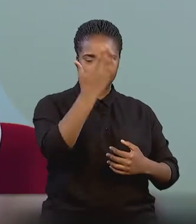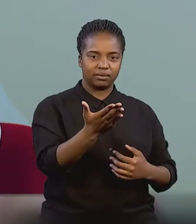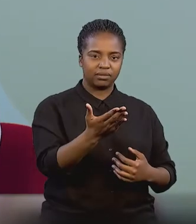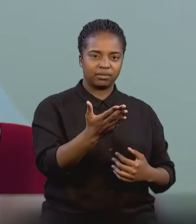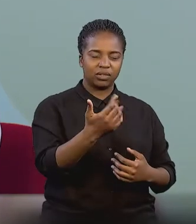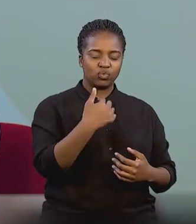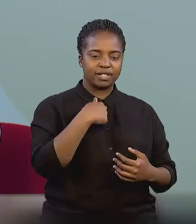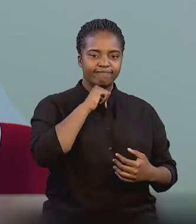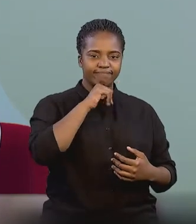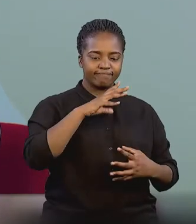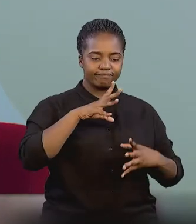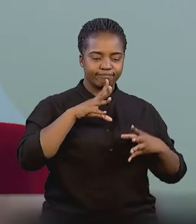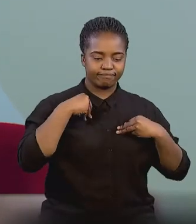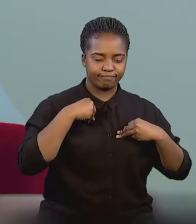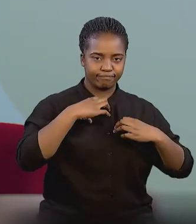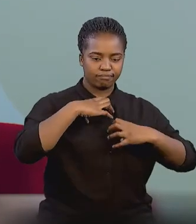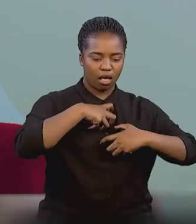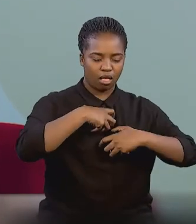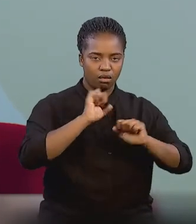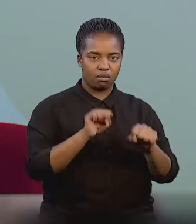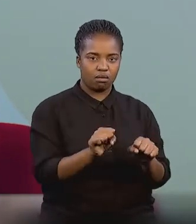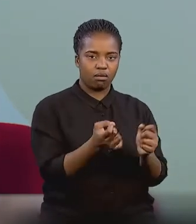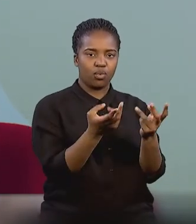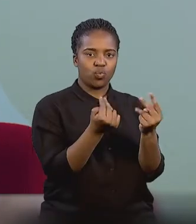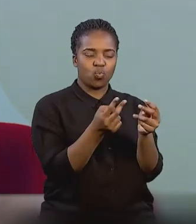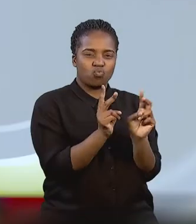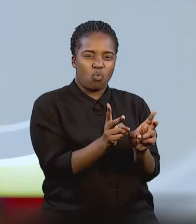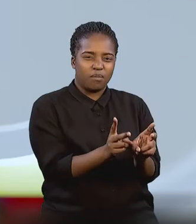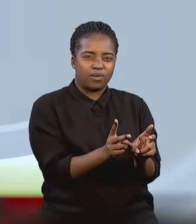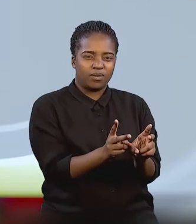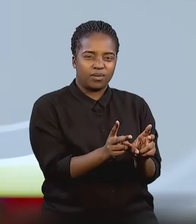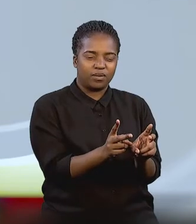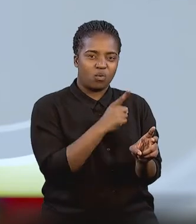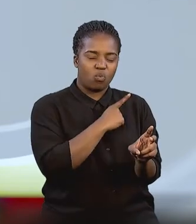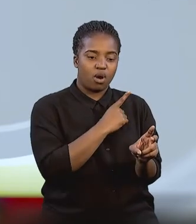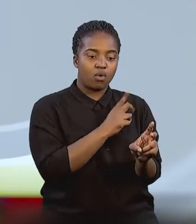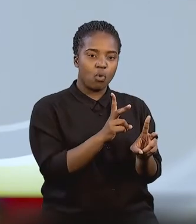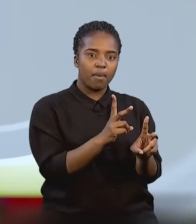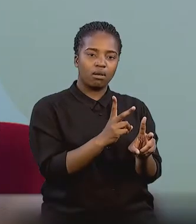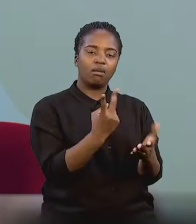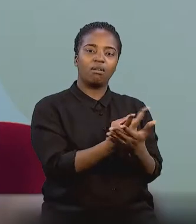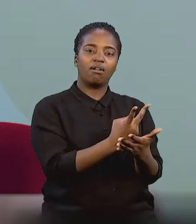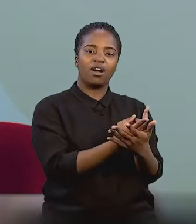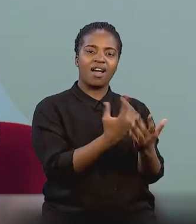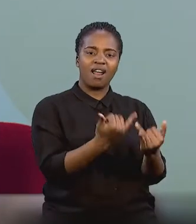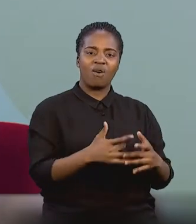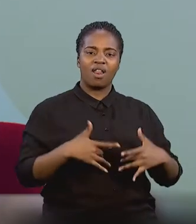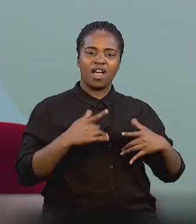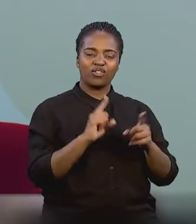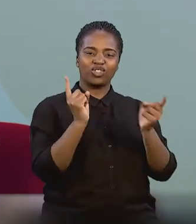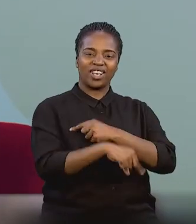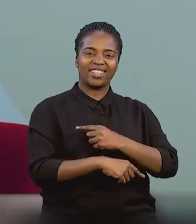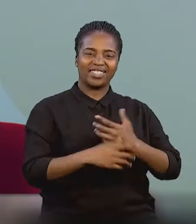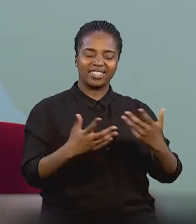and just adapt to it. Just adapt to life, finding a new normal. Because the normal you had isn't the same